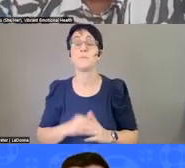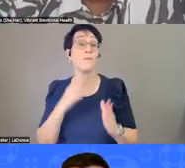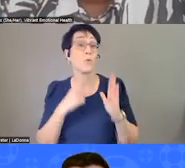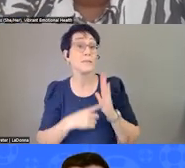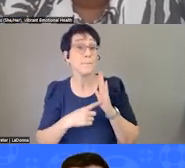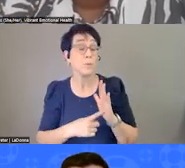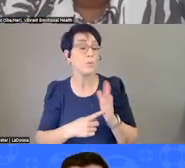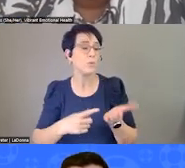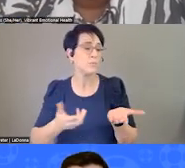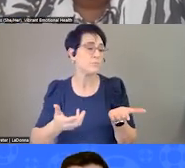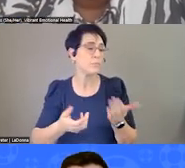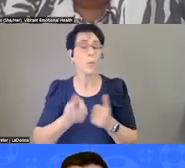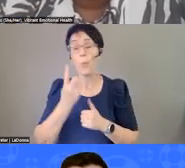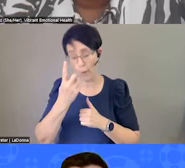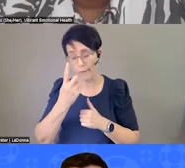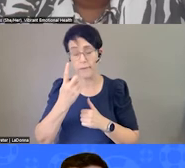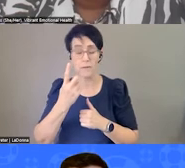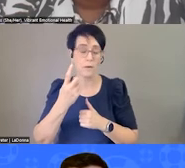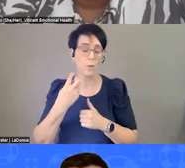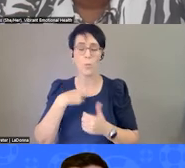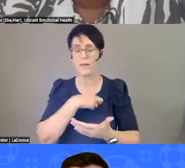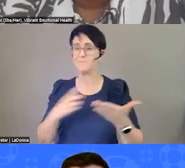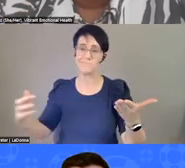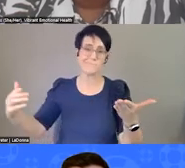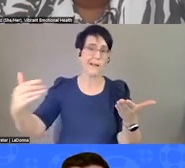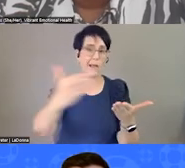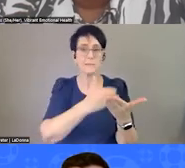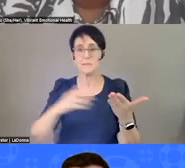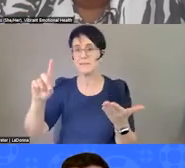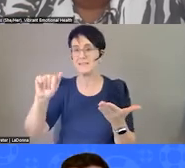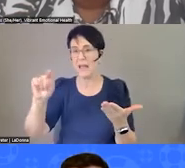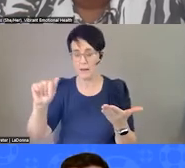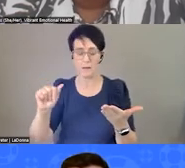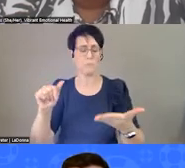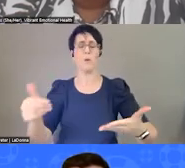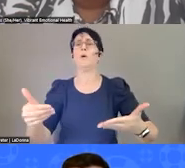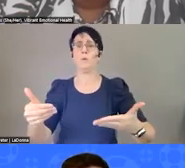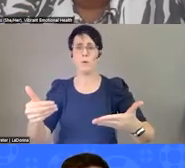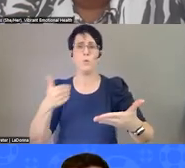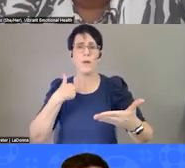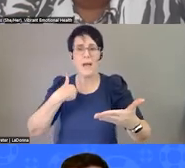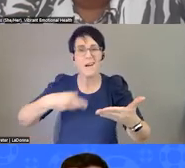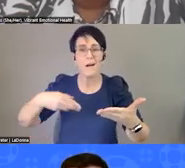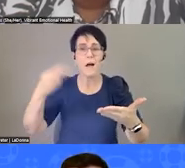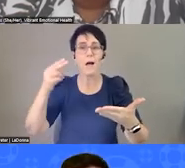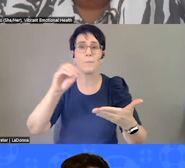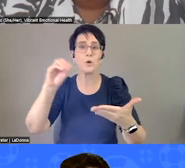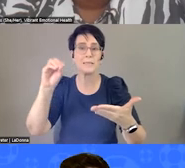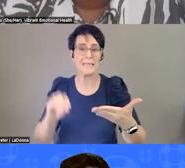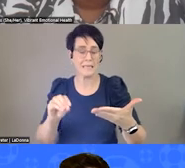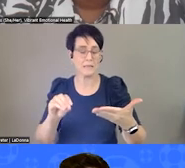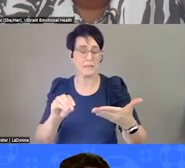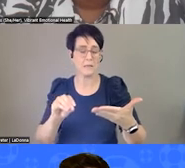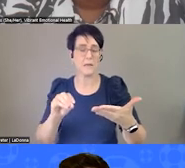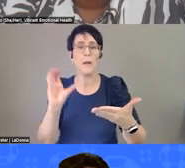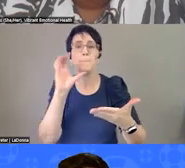just, we had a percent of people that we didn't have, we had